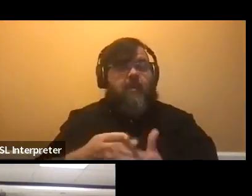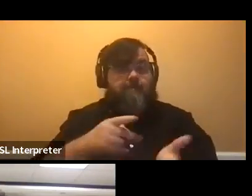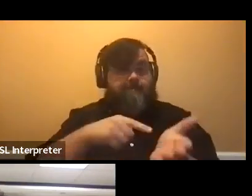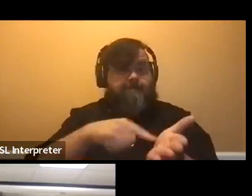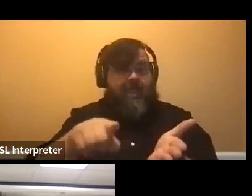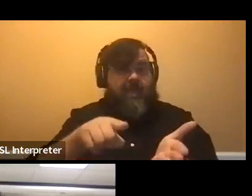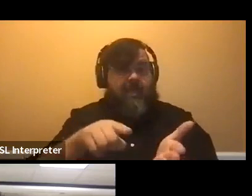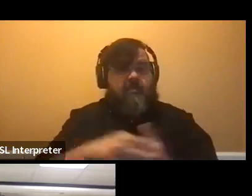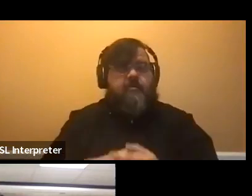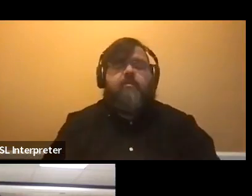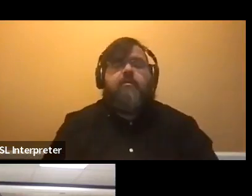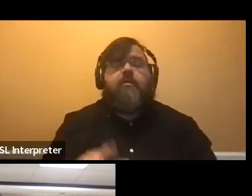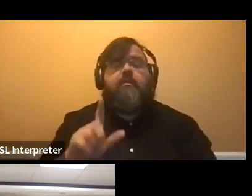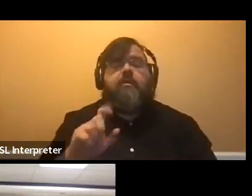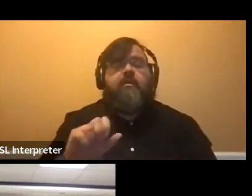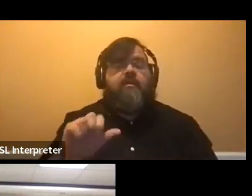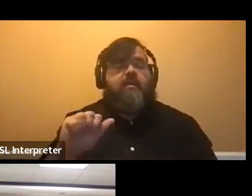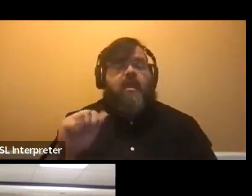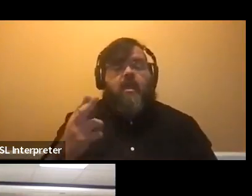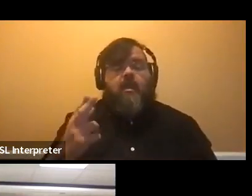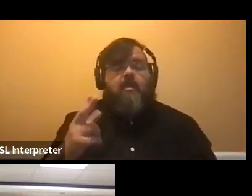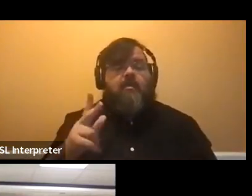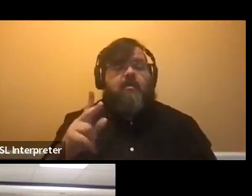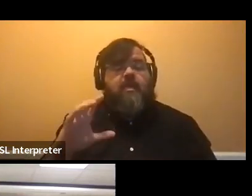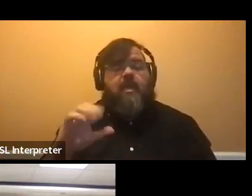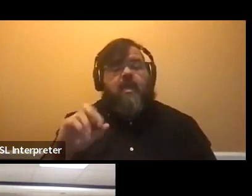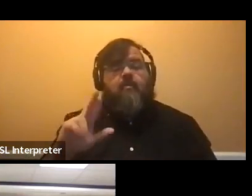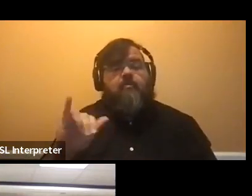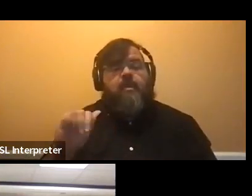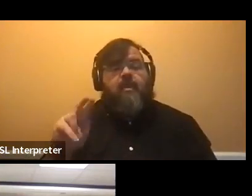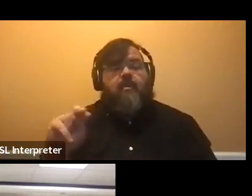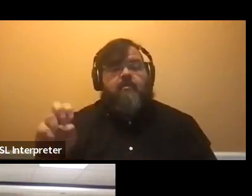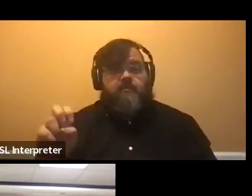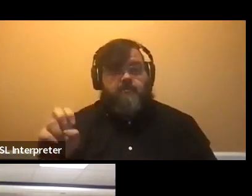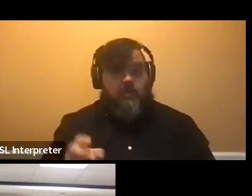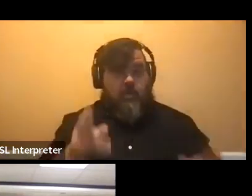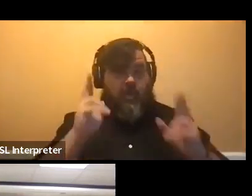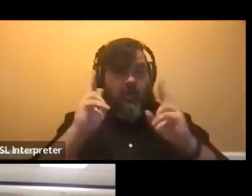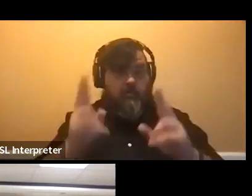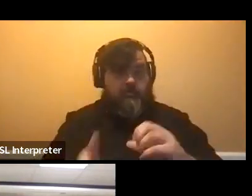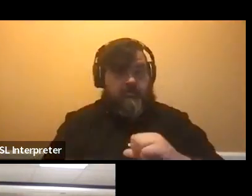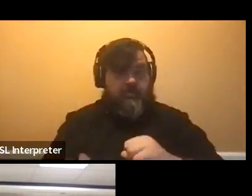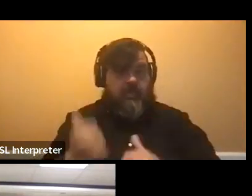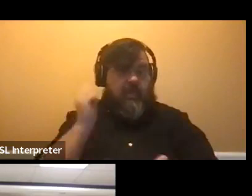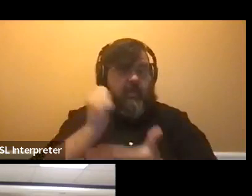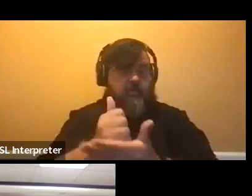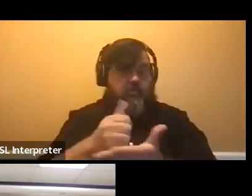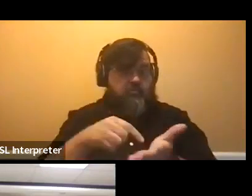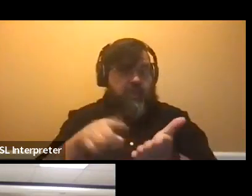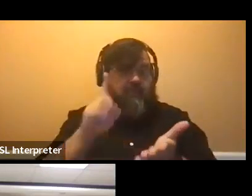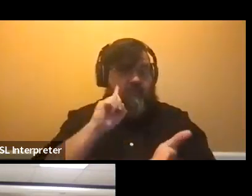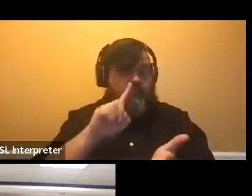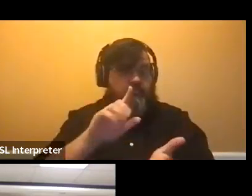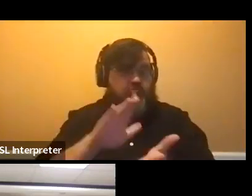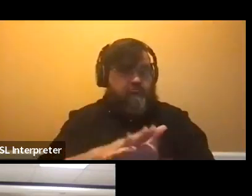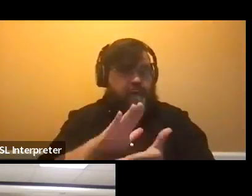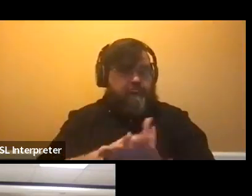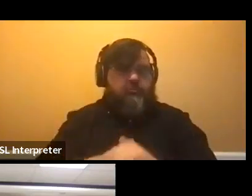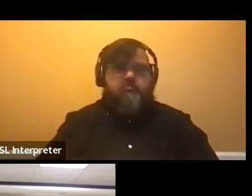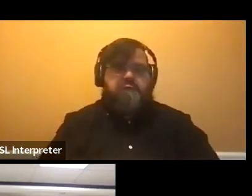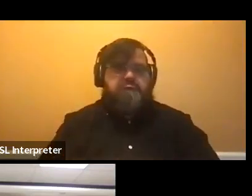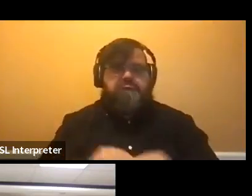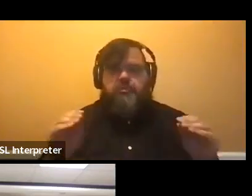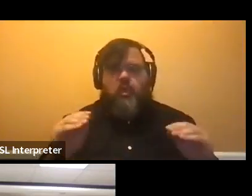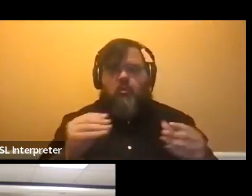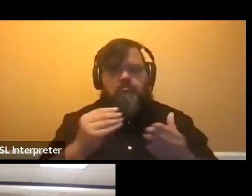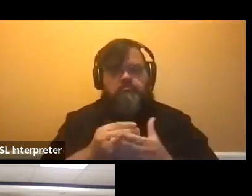Leah, Carrie, and does the honor, does honors help you pay for school? Um, the, the kind of the simple answer to that is there's no monetary award